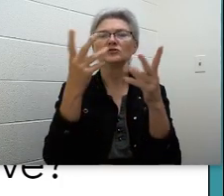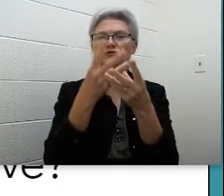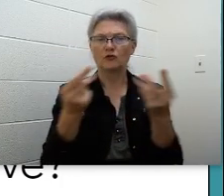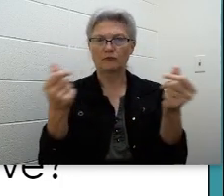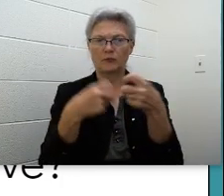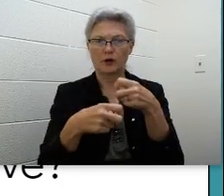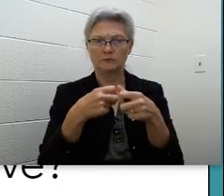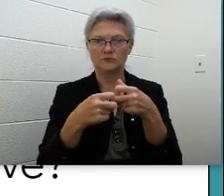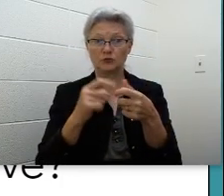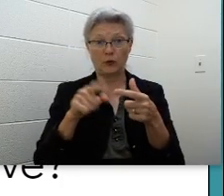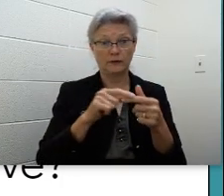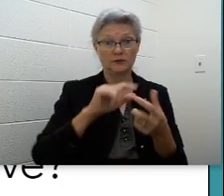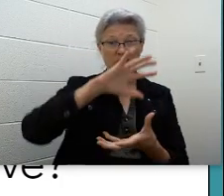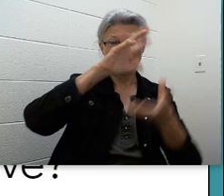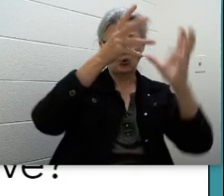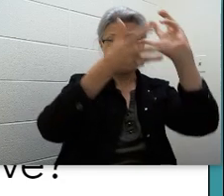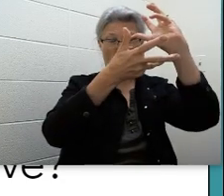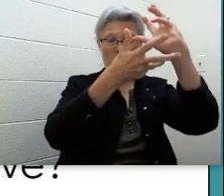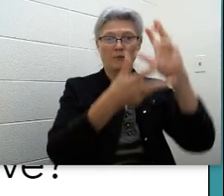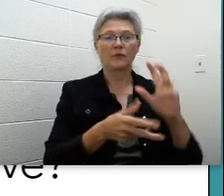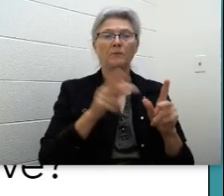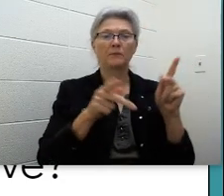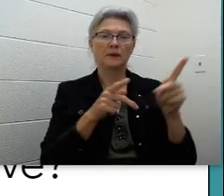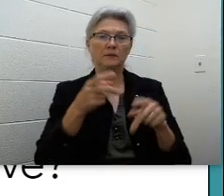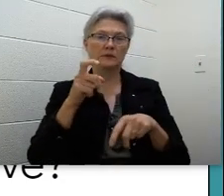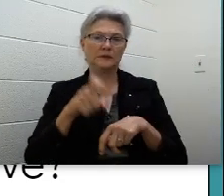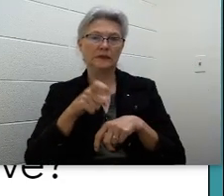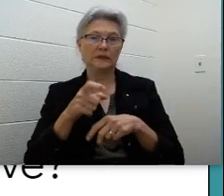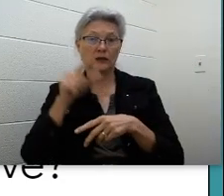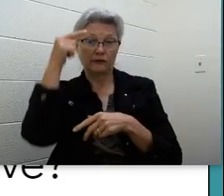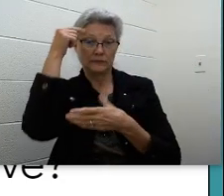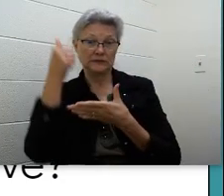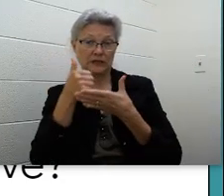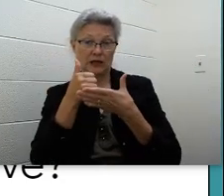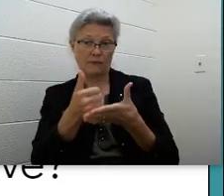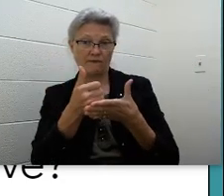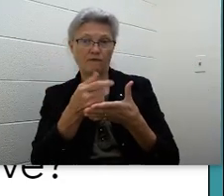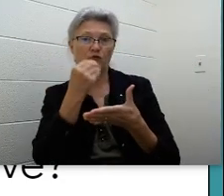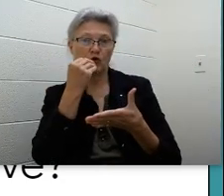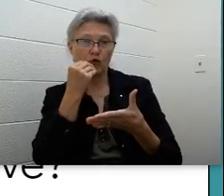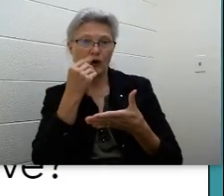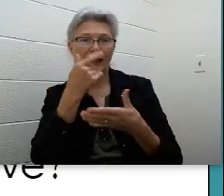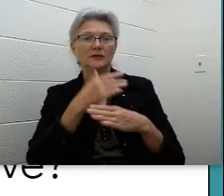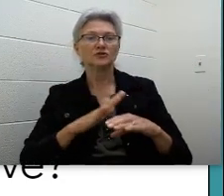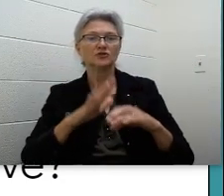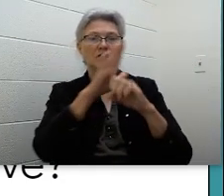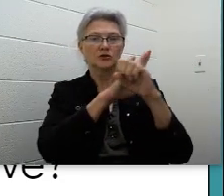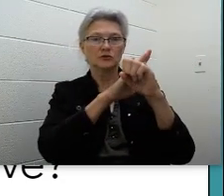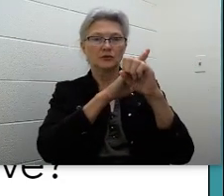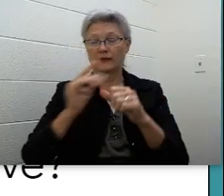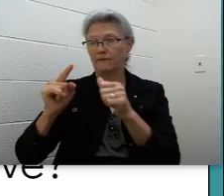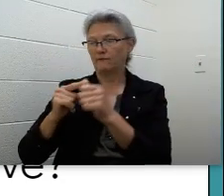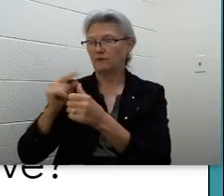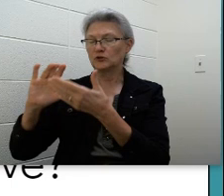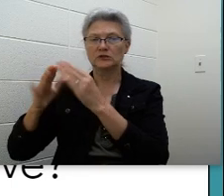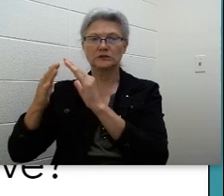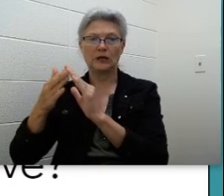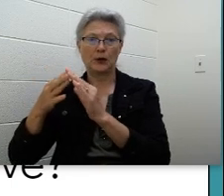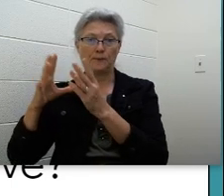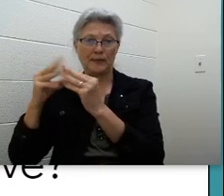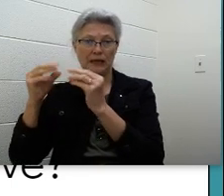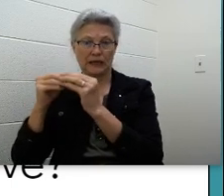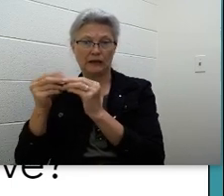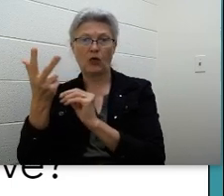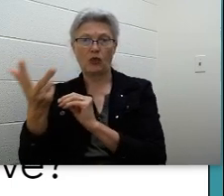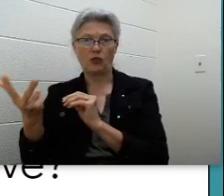are in need, the governments help by providing food or shelter. In the first town meeting, the three town leaders need to determine